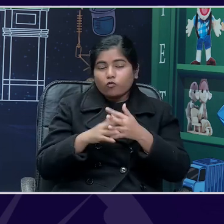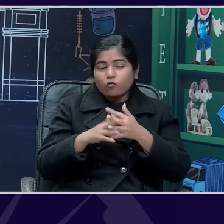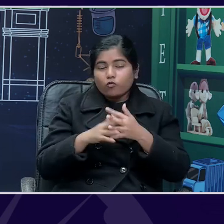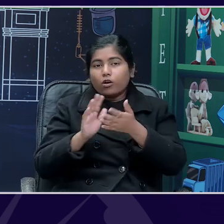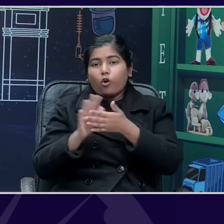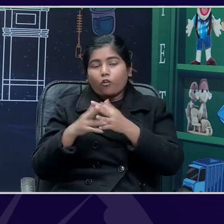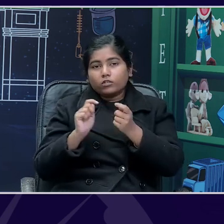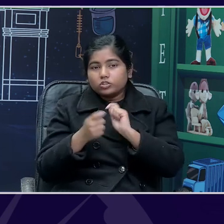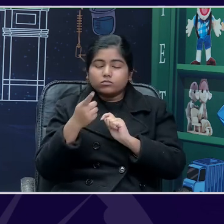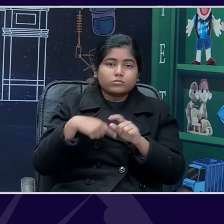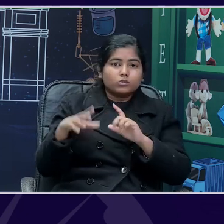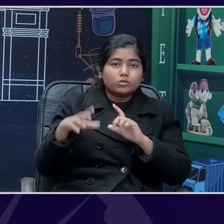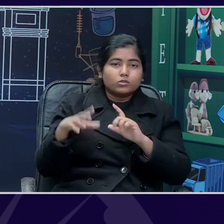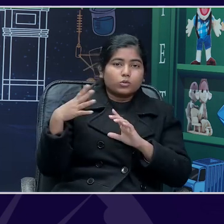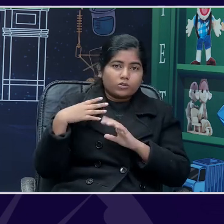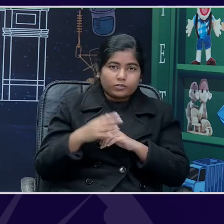homework.